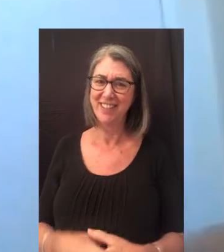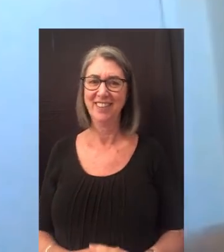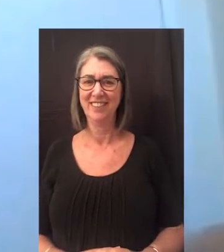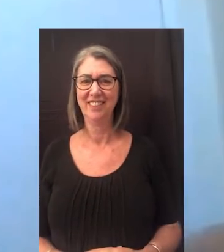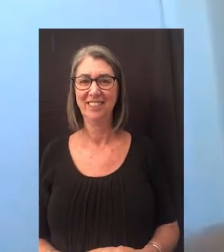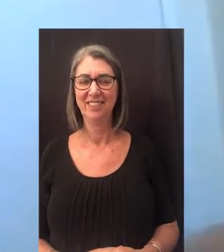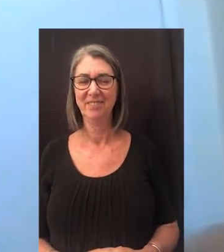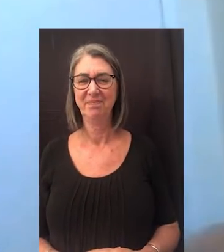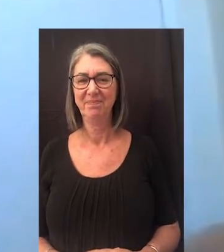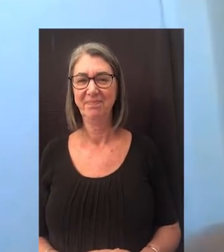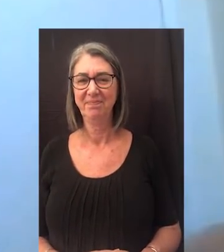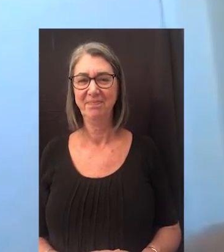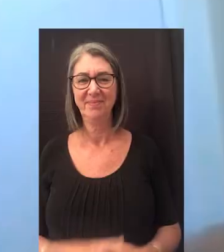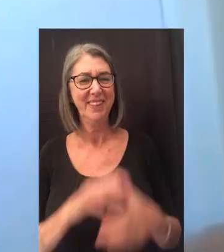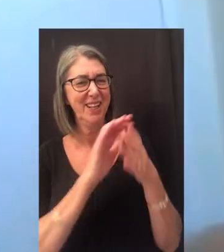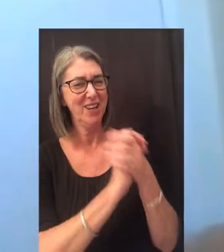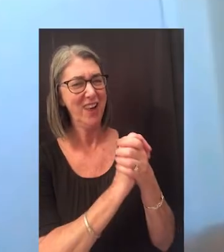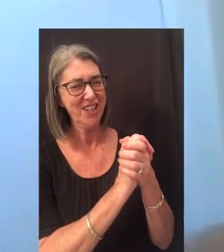Congratulations.